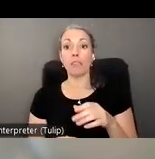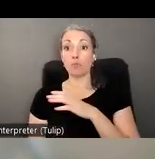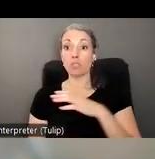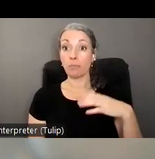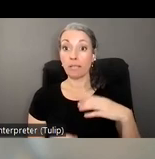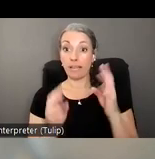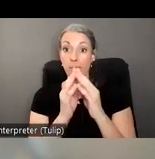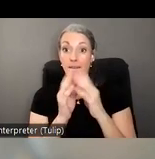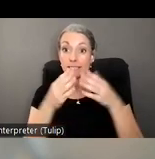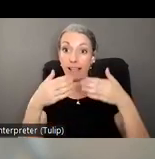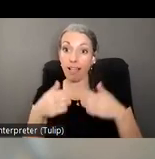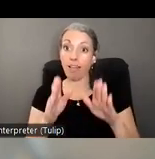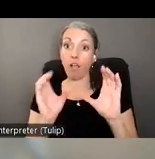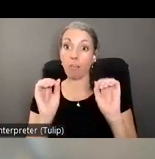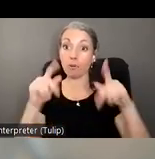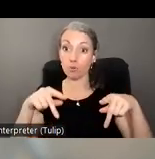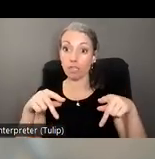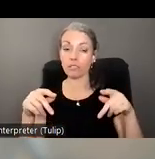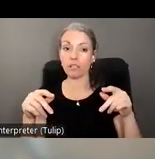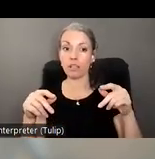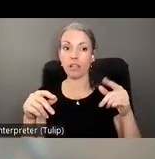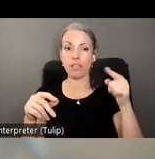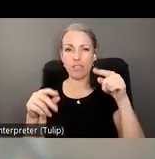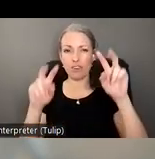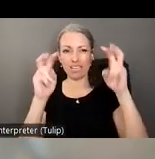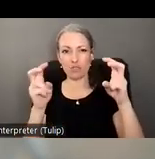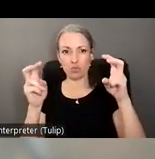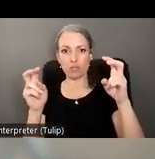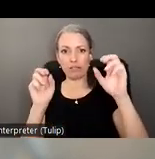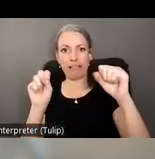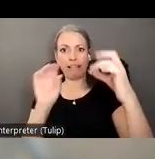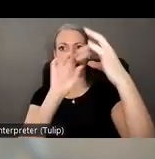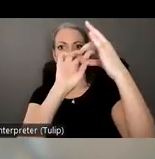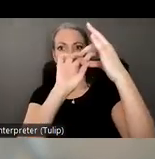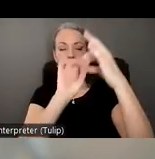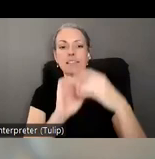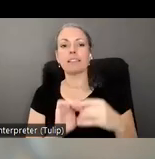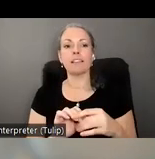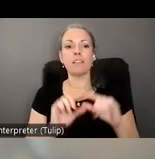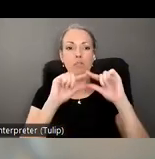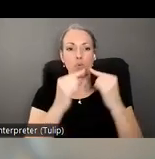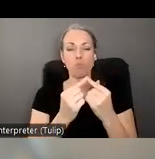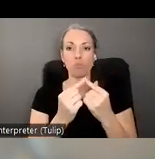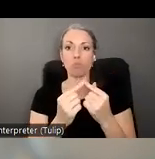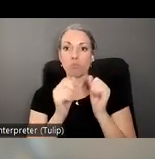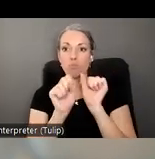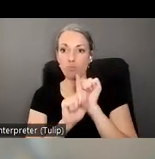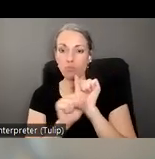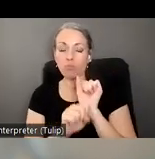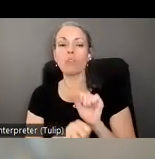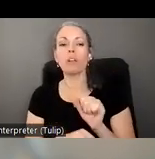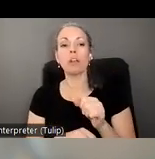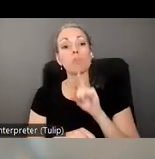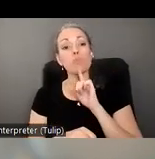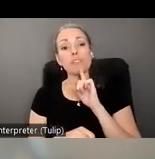opportunities to kind of cross pollinate the different issues that are elevated in the work groups but we would definitely welcome